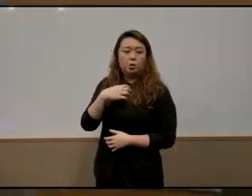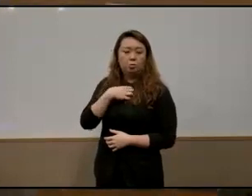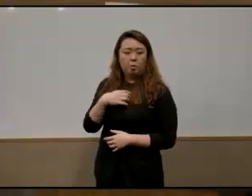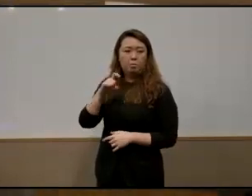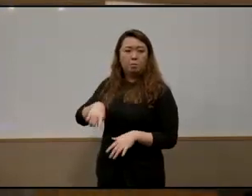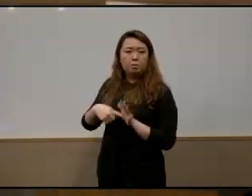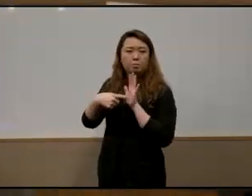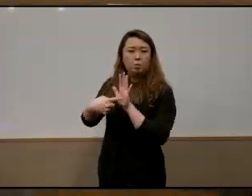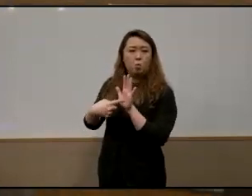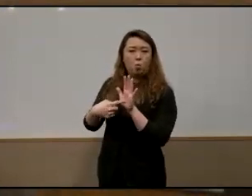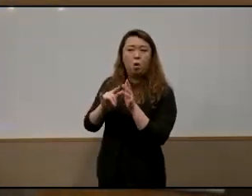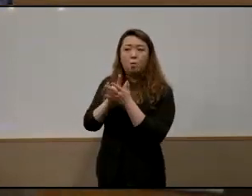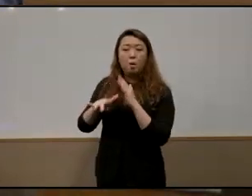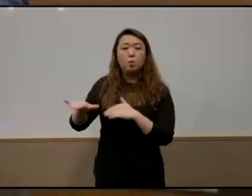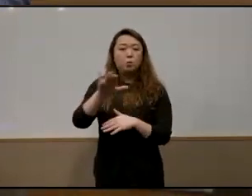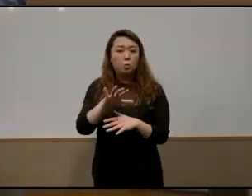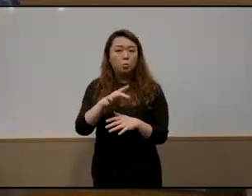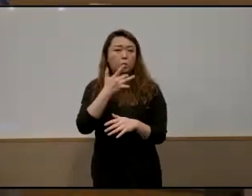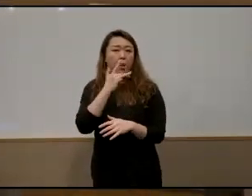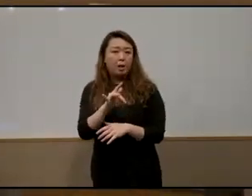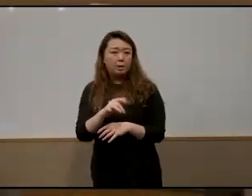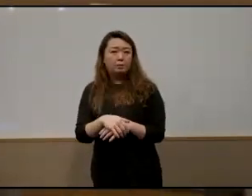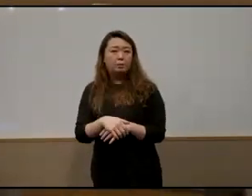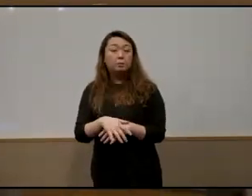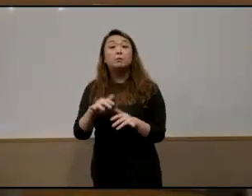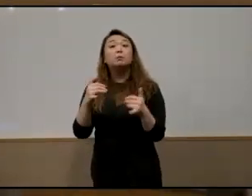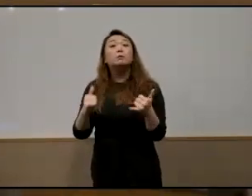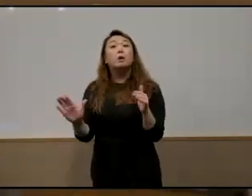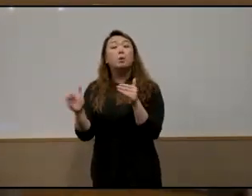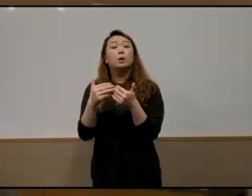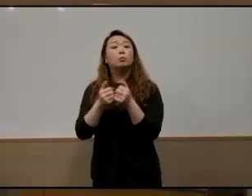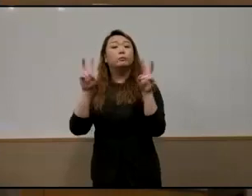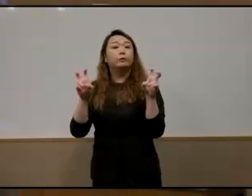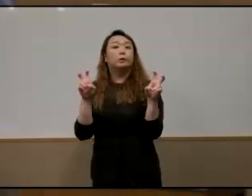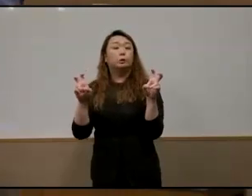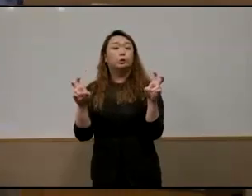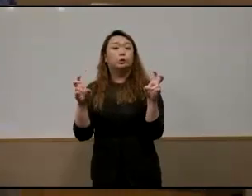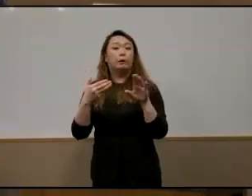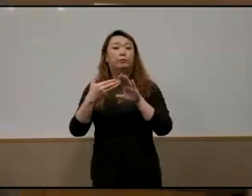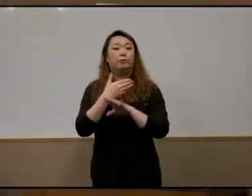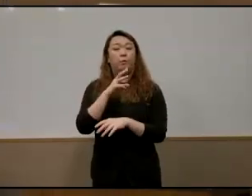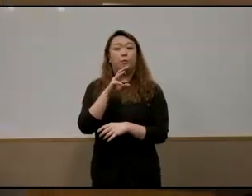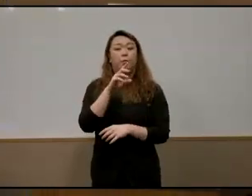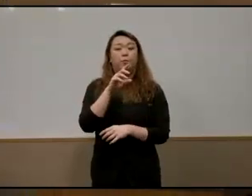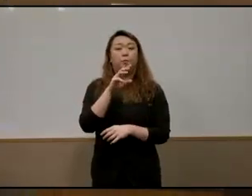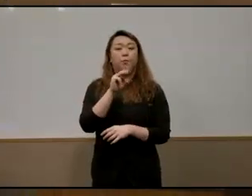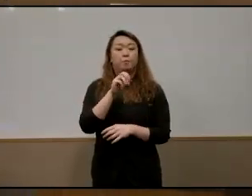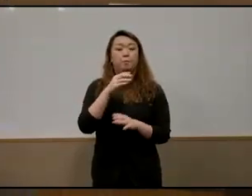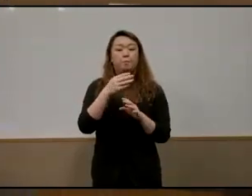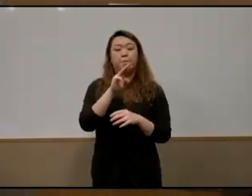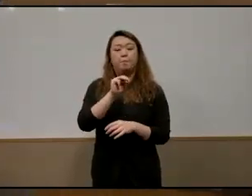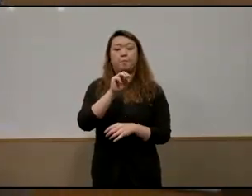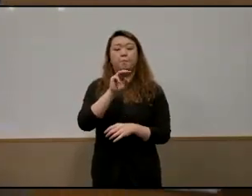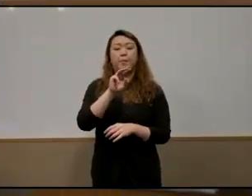by those of us who have been fortunate so i'm just going to end with a quote from the tyranny of merit by michael sandal